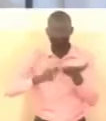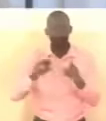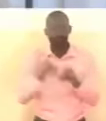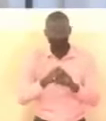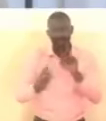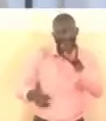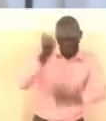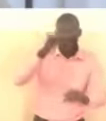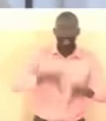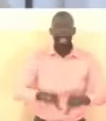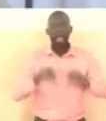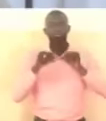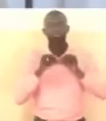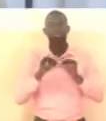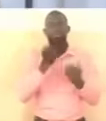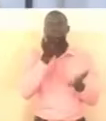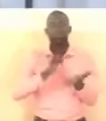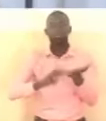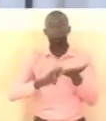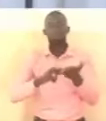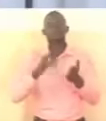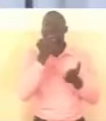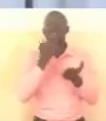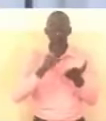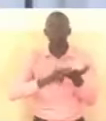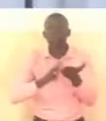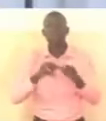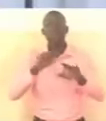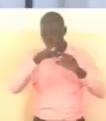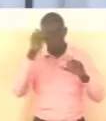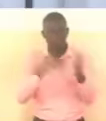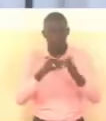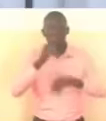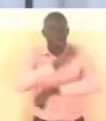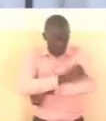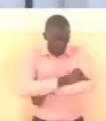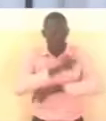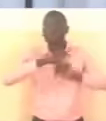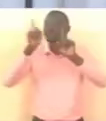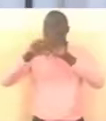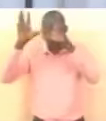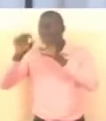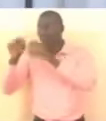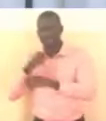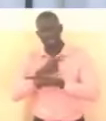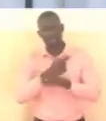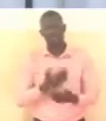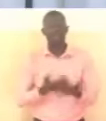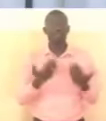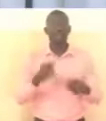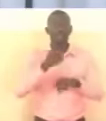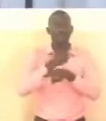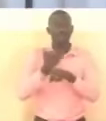as the resolution of the workforce across across all sectors institutions and disciplines fellow